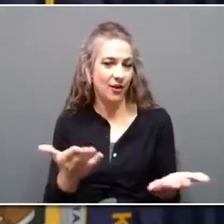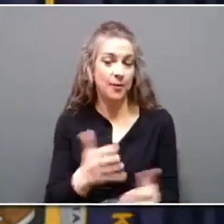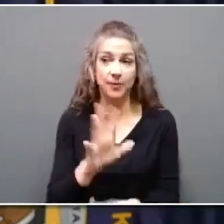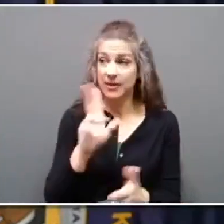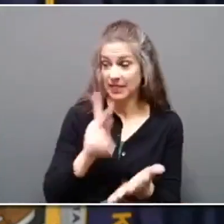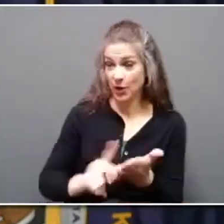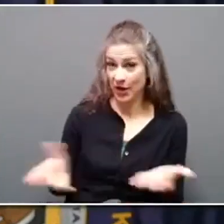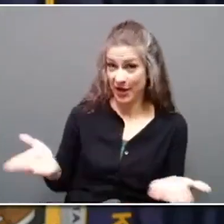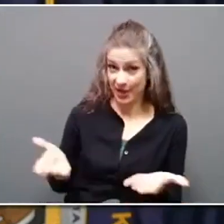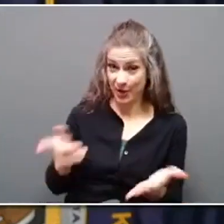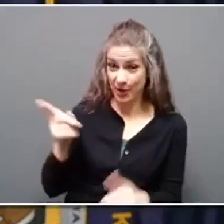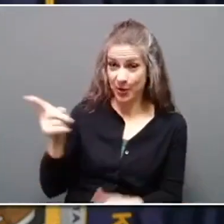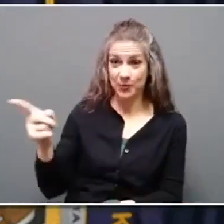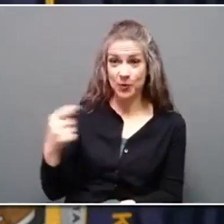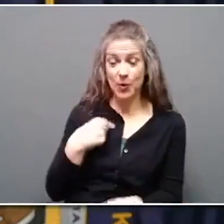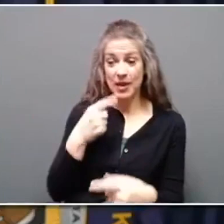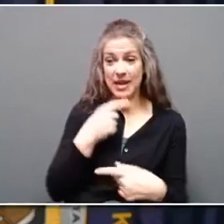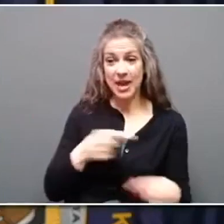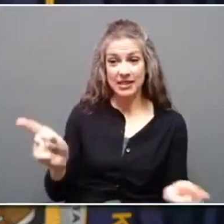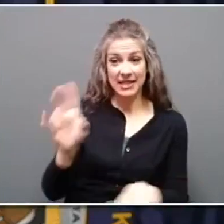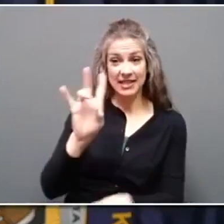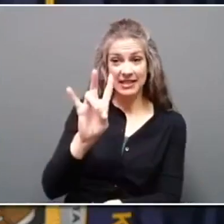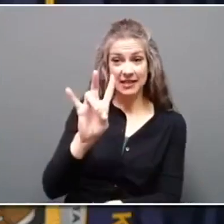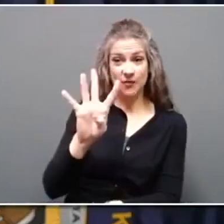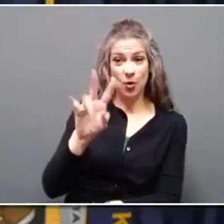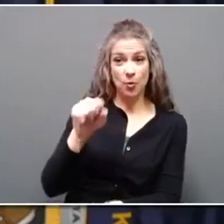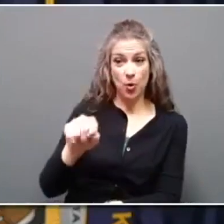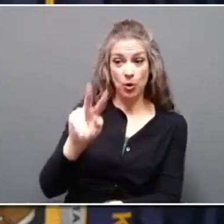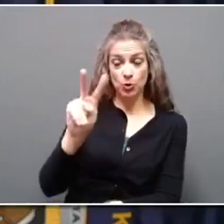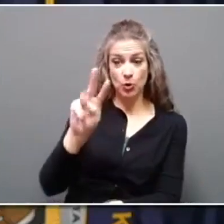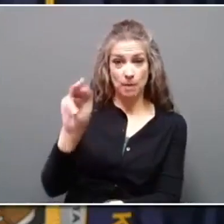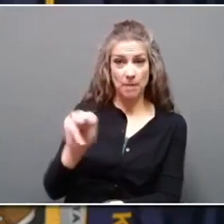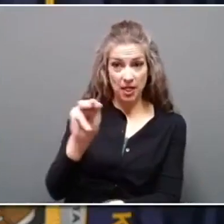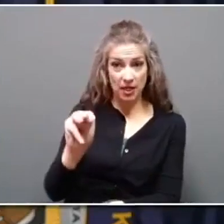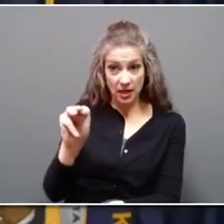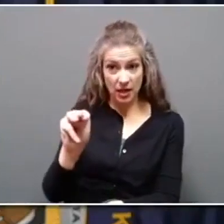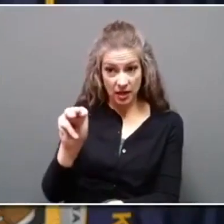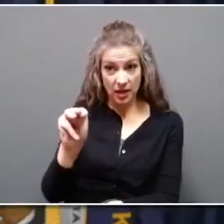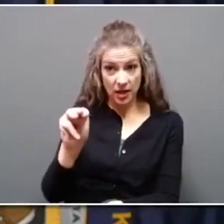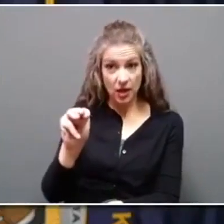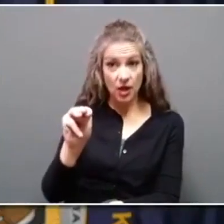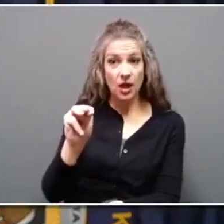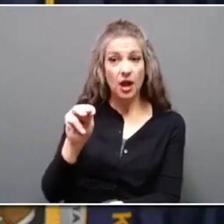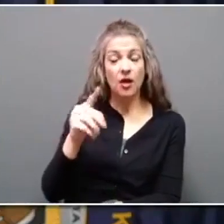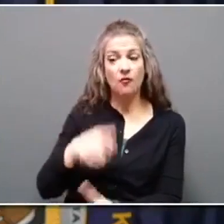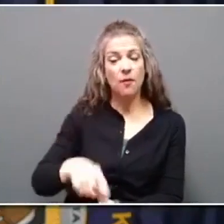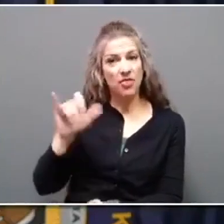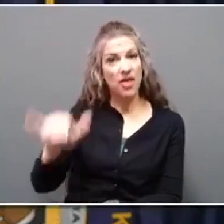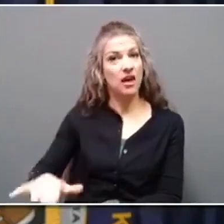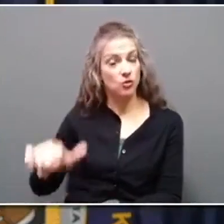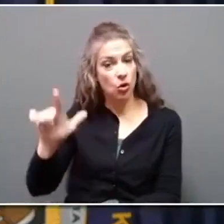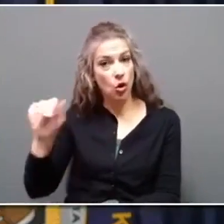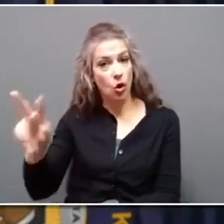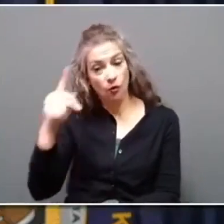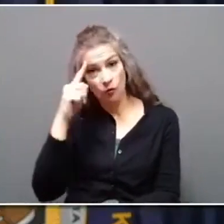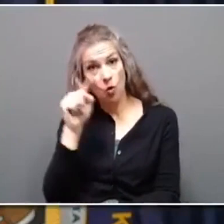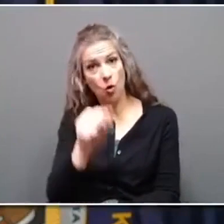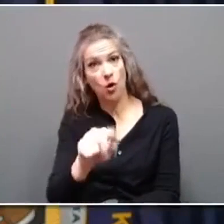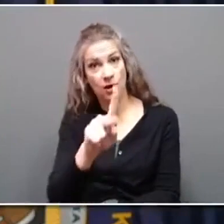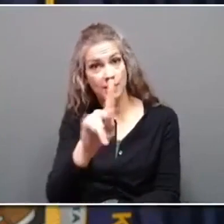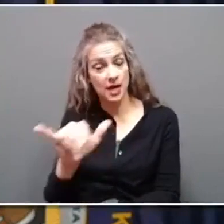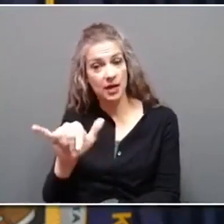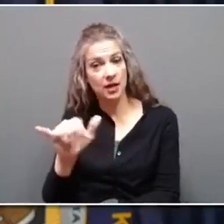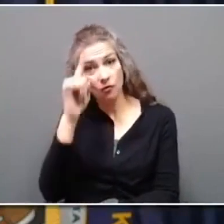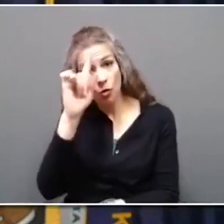when we announced the $74.2 million in funding from the bipartisan infrastructure law for the Commonwealth to create jobs